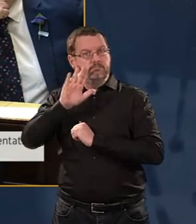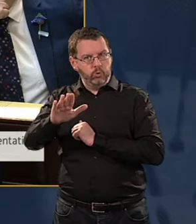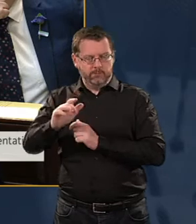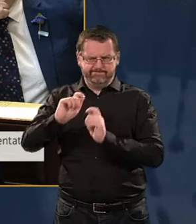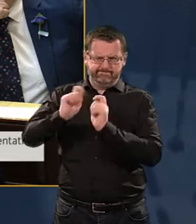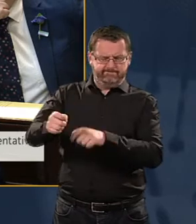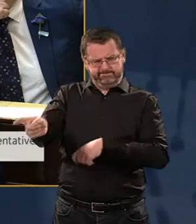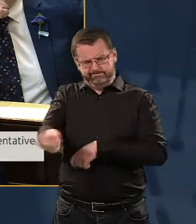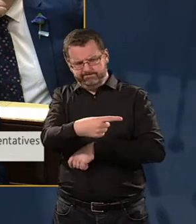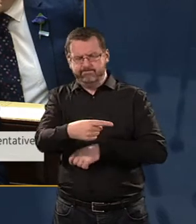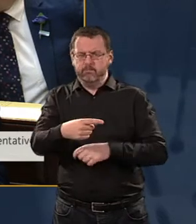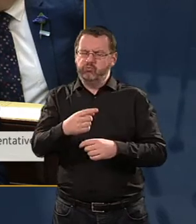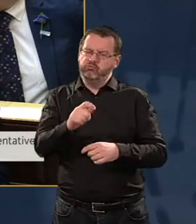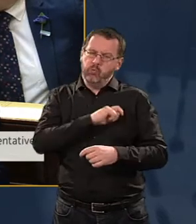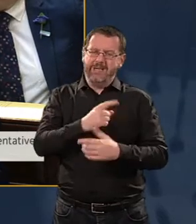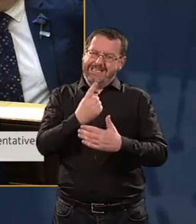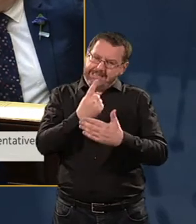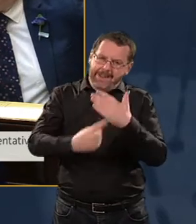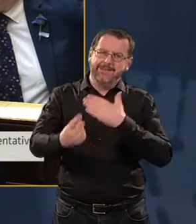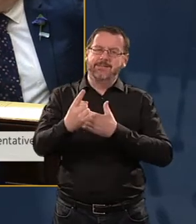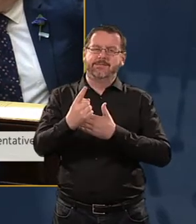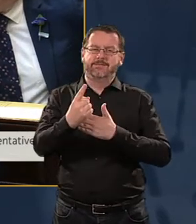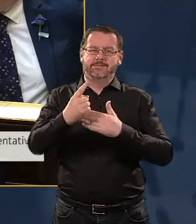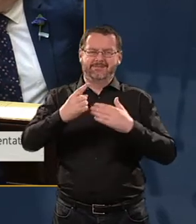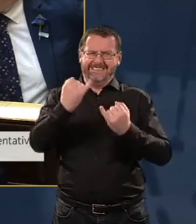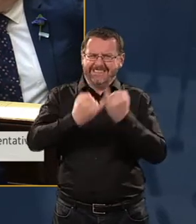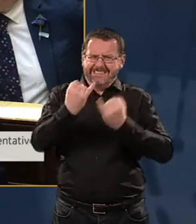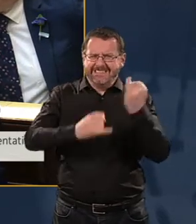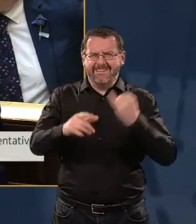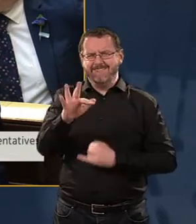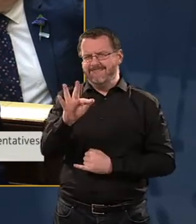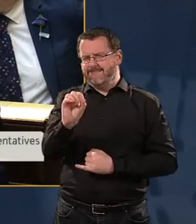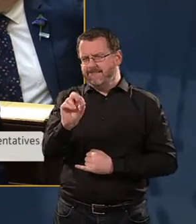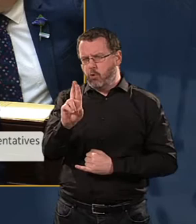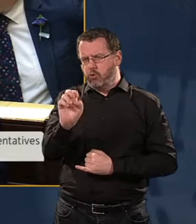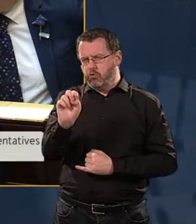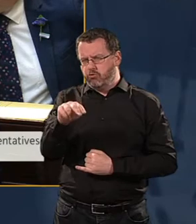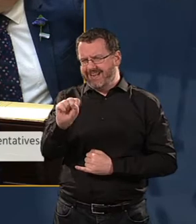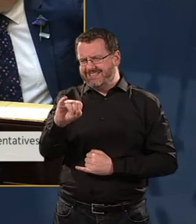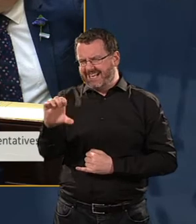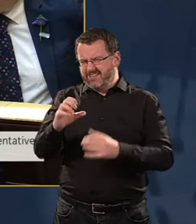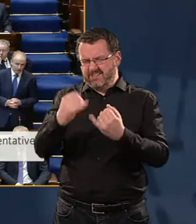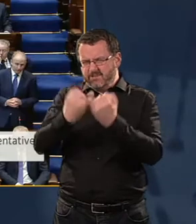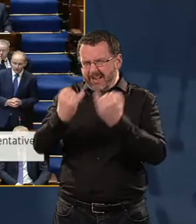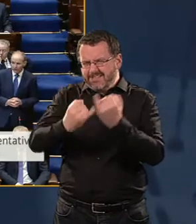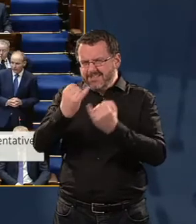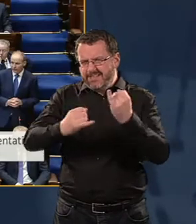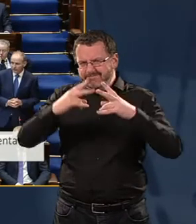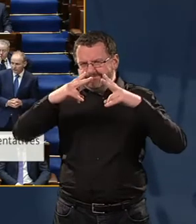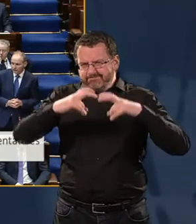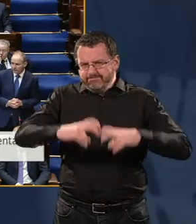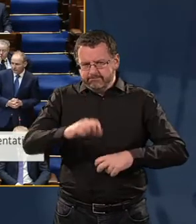independent forensic audit of the finances of the Football